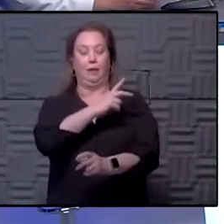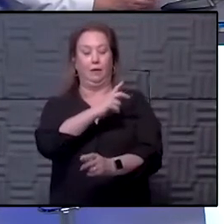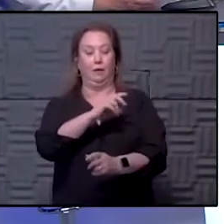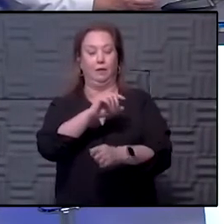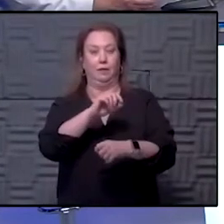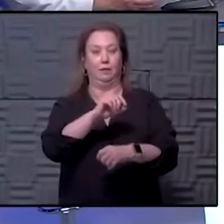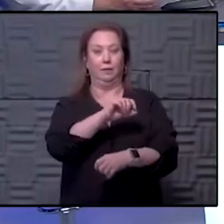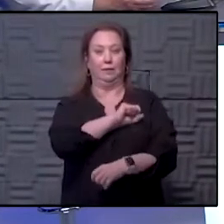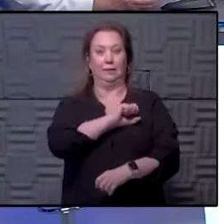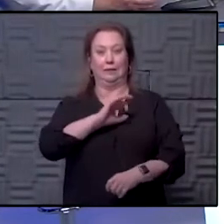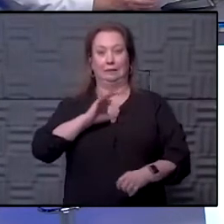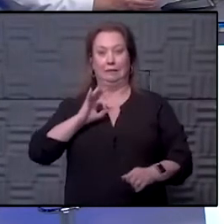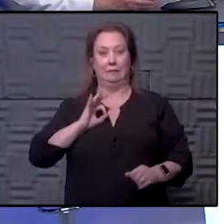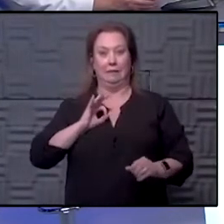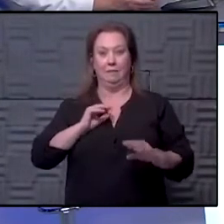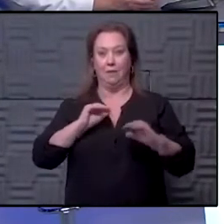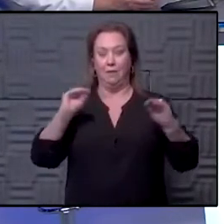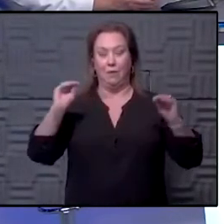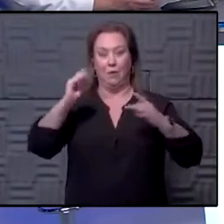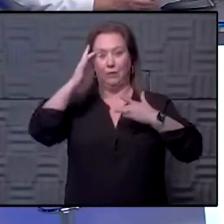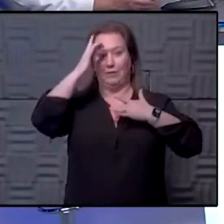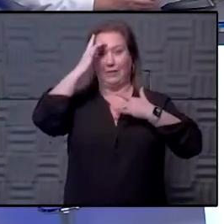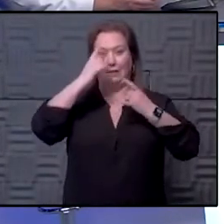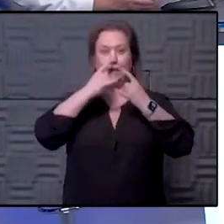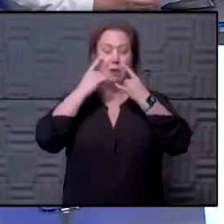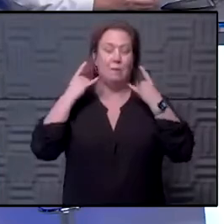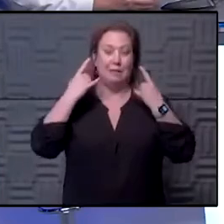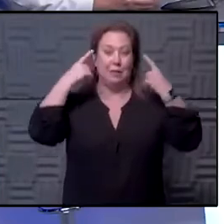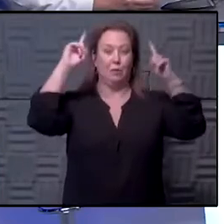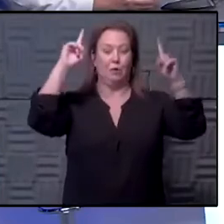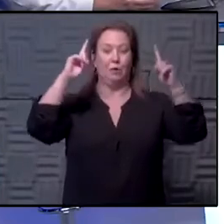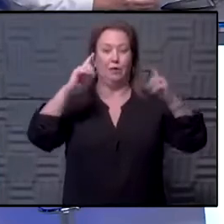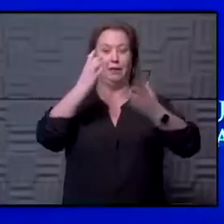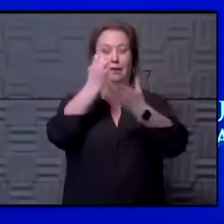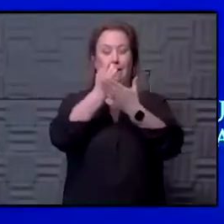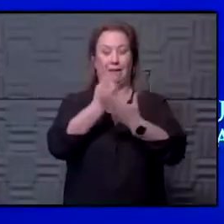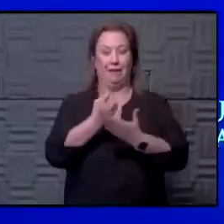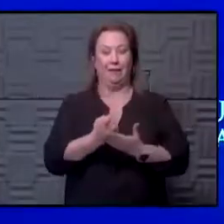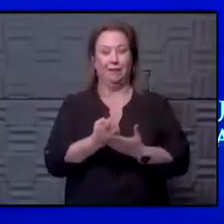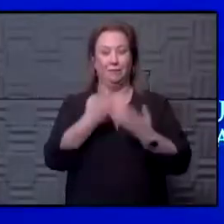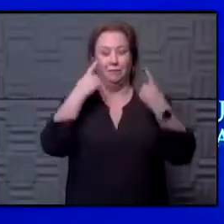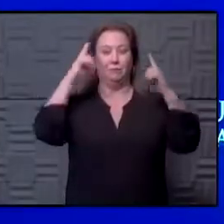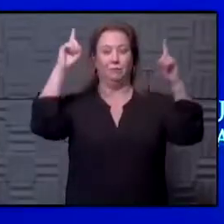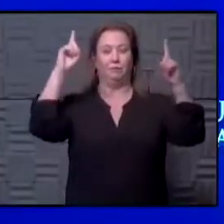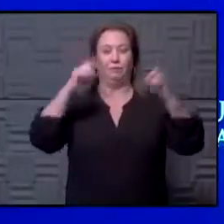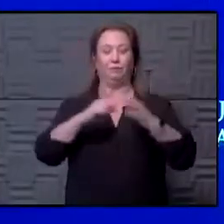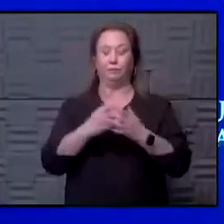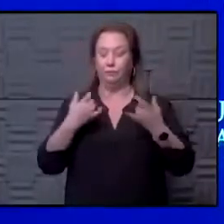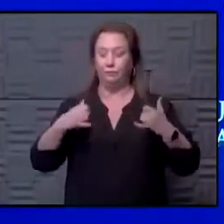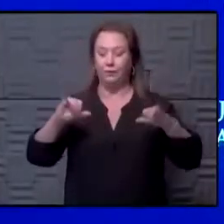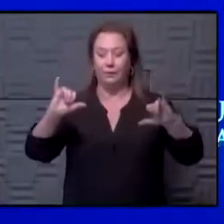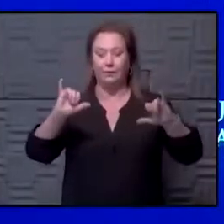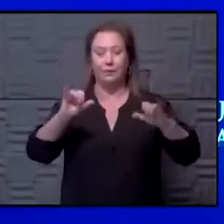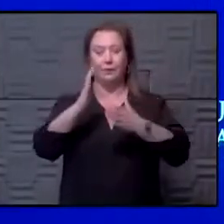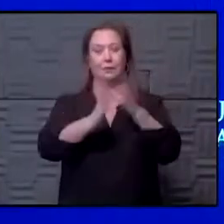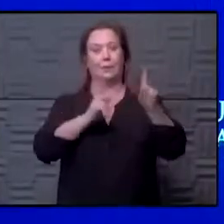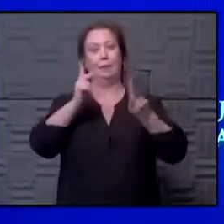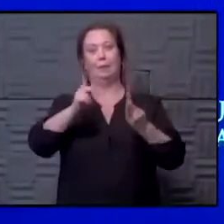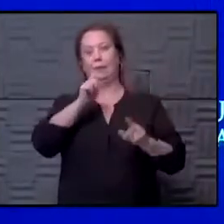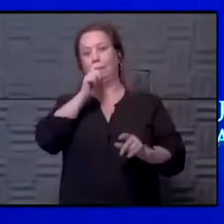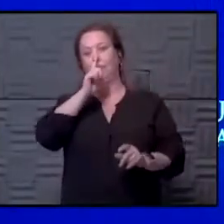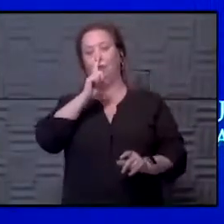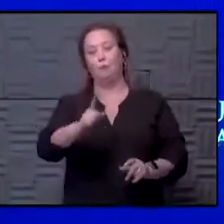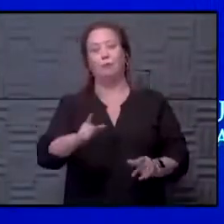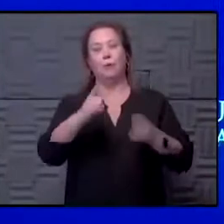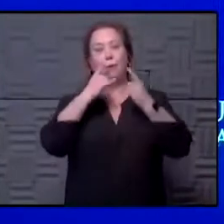We have had not any. I mean, masking works. The evidence is incontrovertible. And I know that there are still some people out there who want to say that it's not